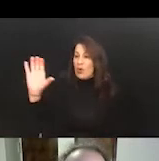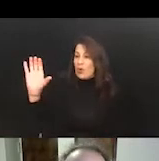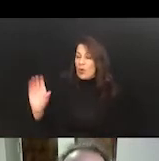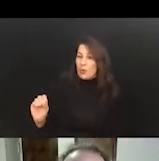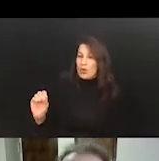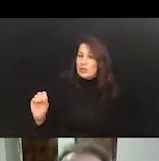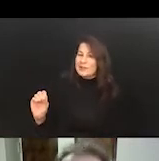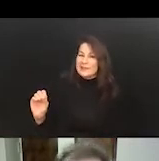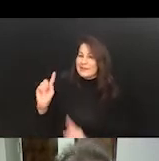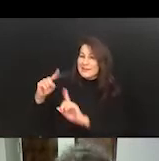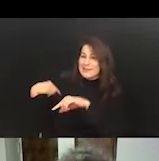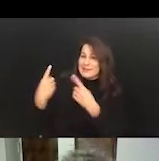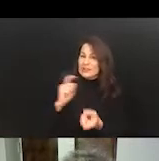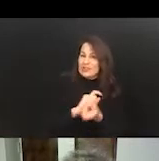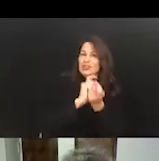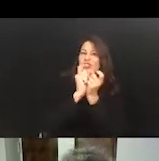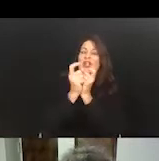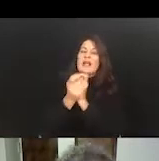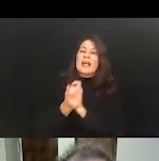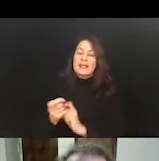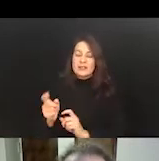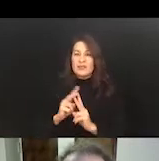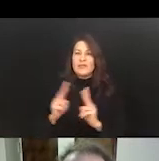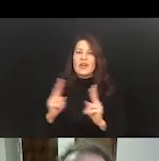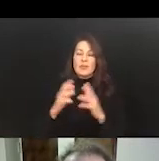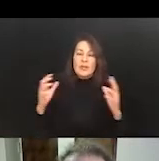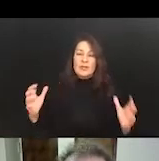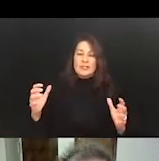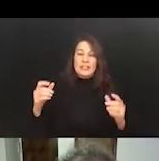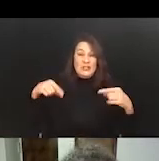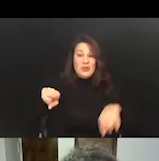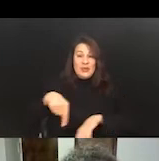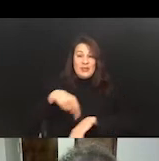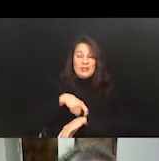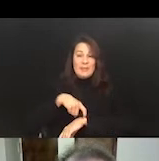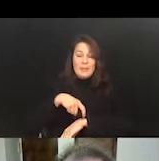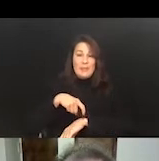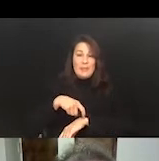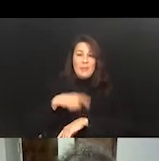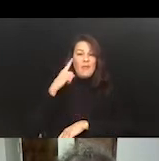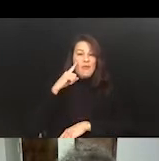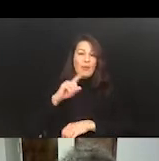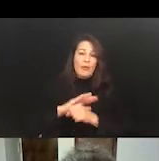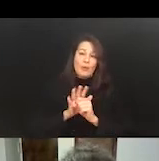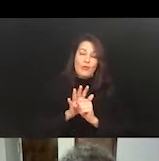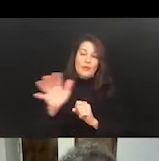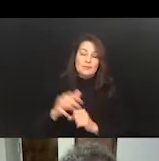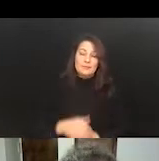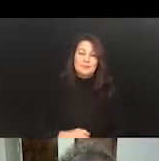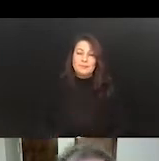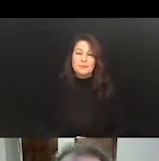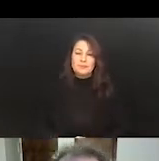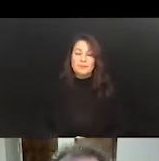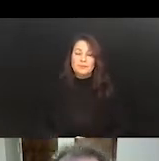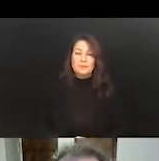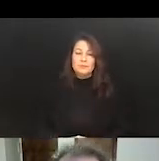changing drastically, and particularly in this time of COVID-19. I mean, we're